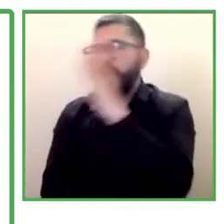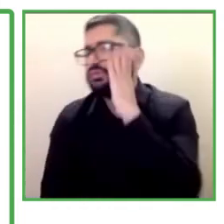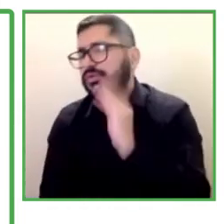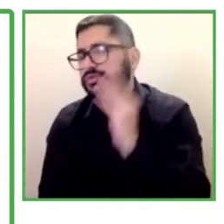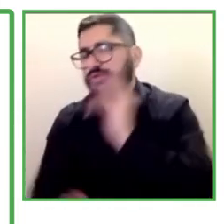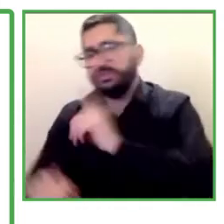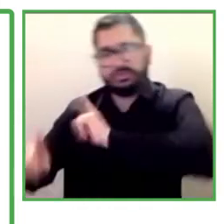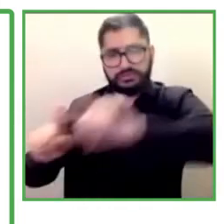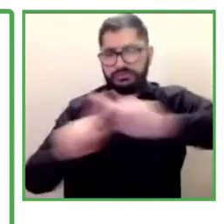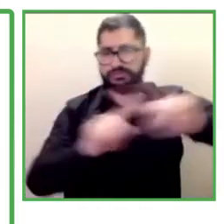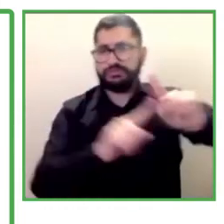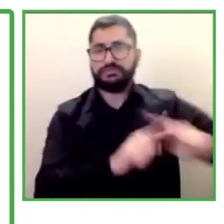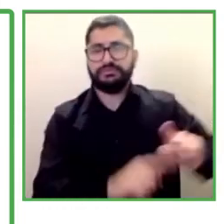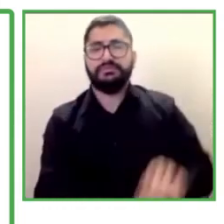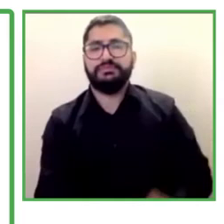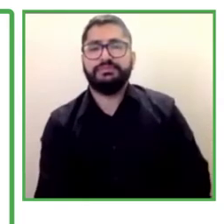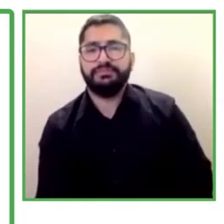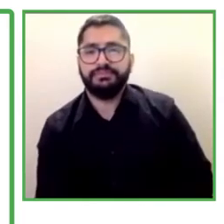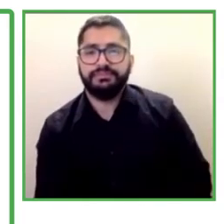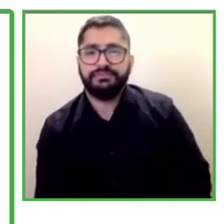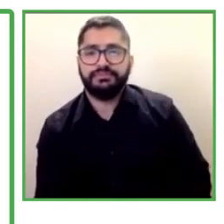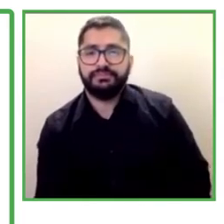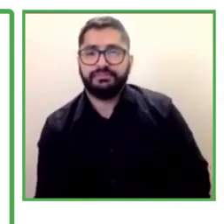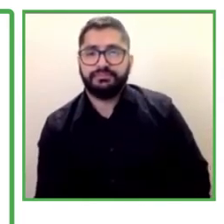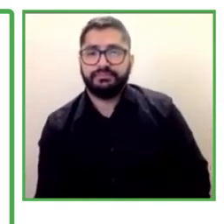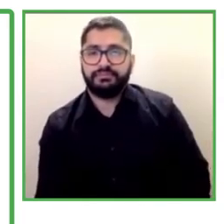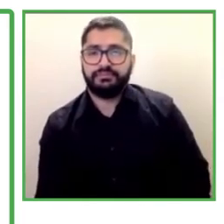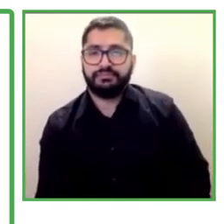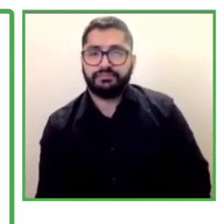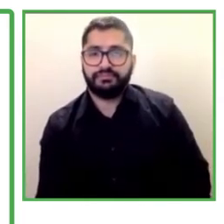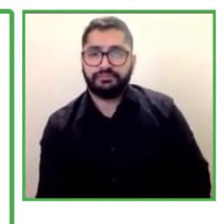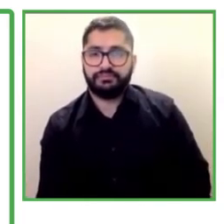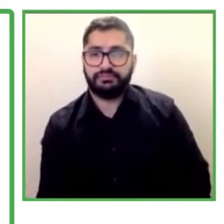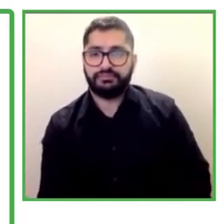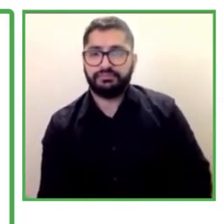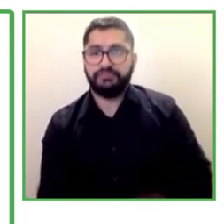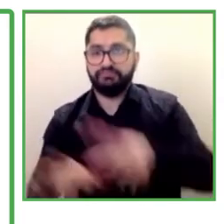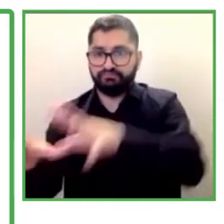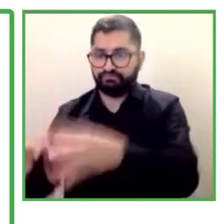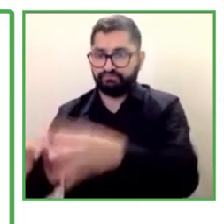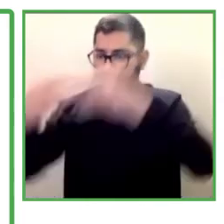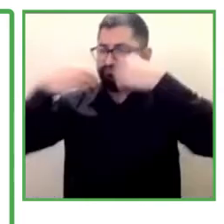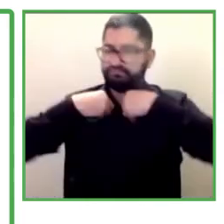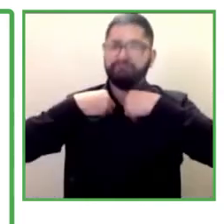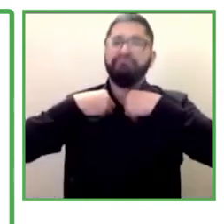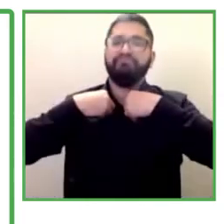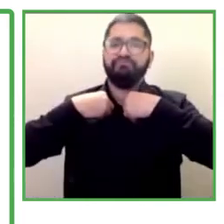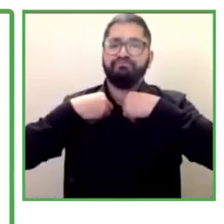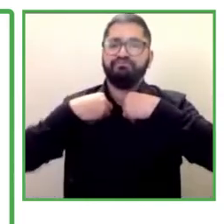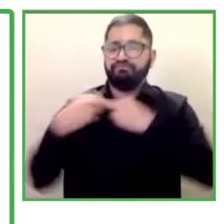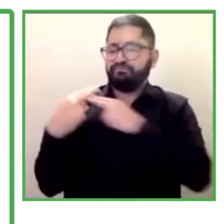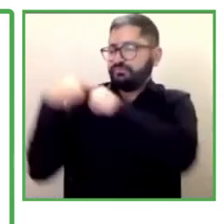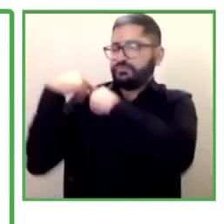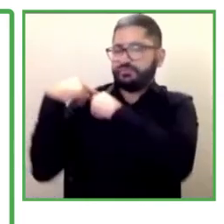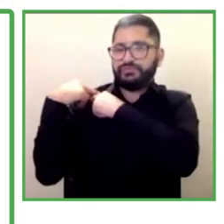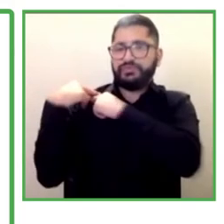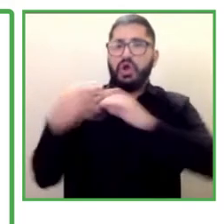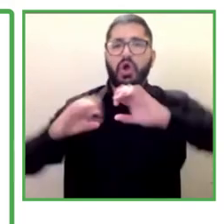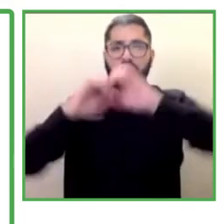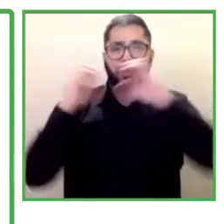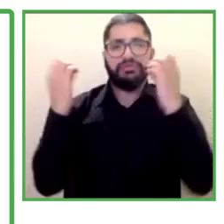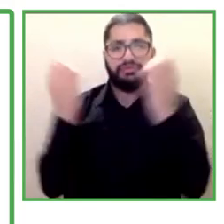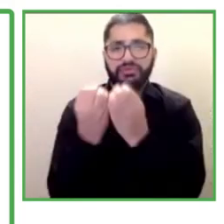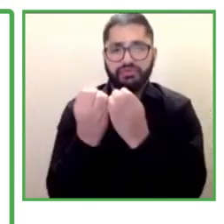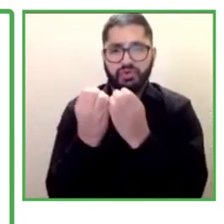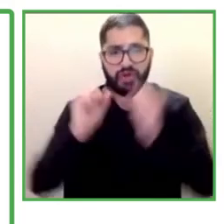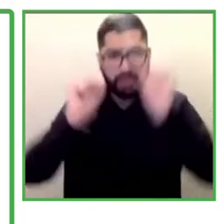the appropriation that public entities have done in terms of training for work and work.